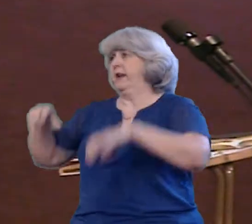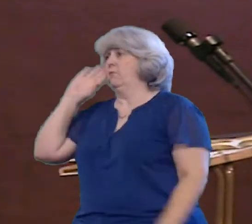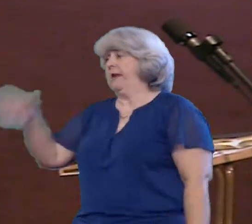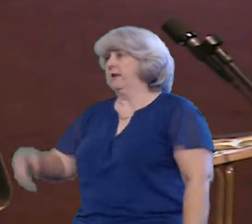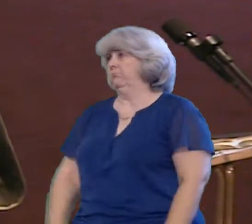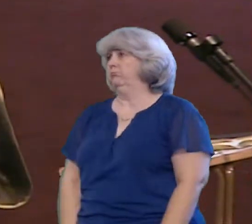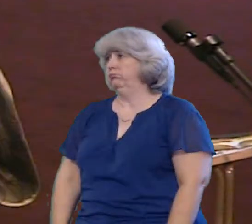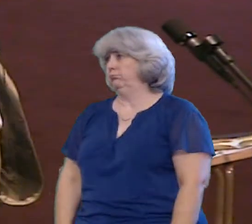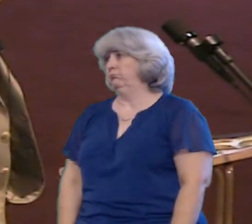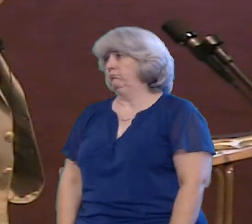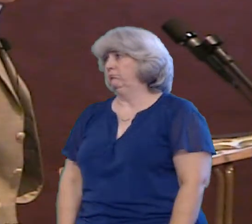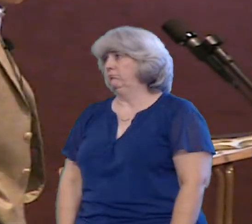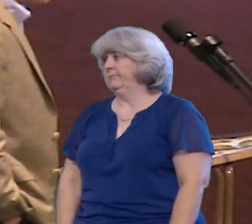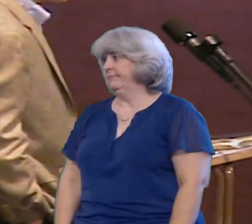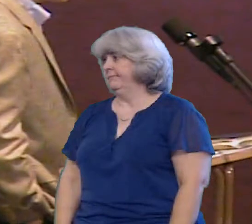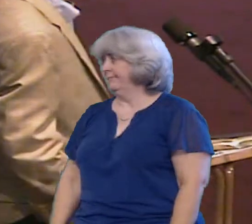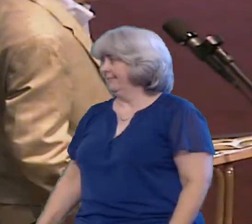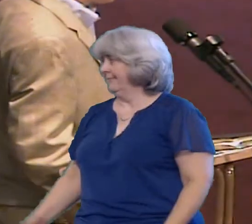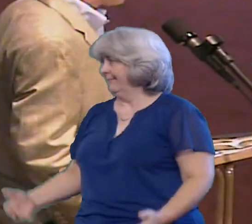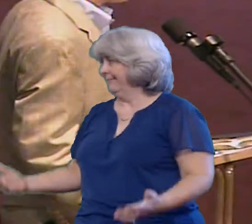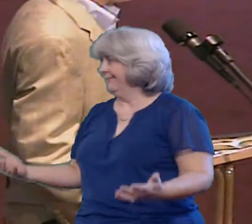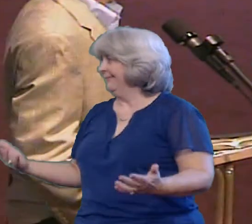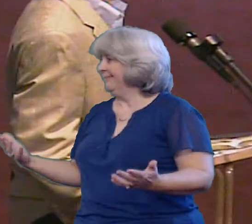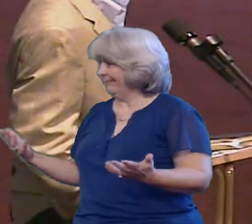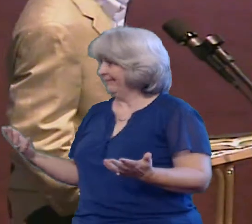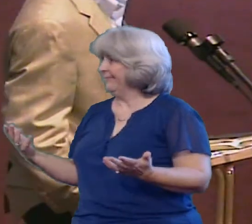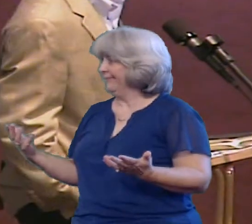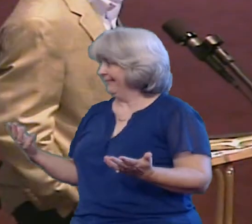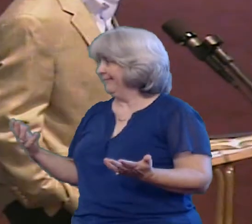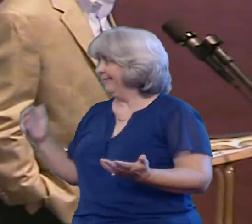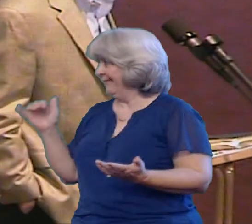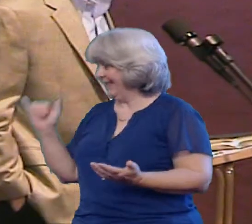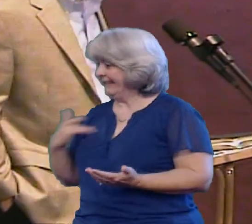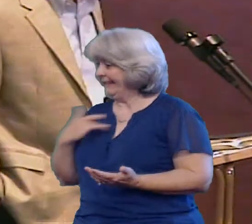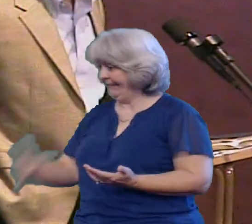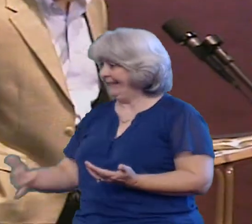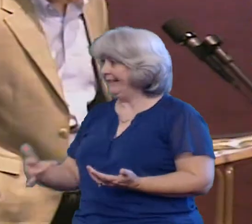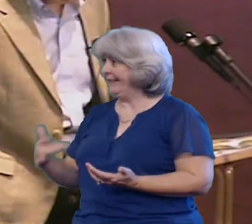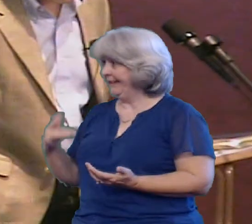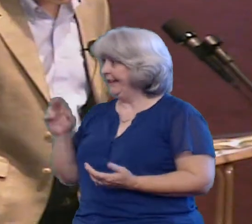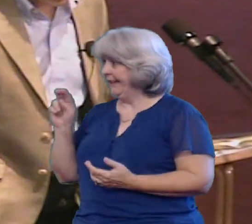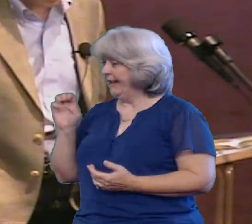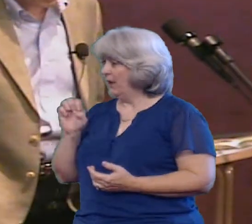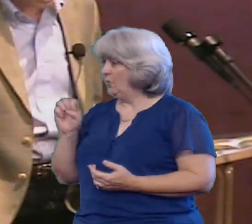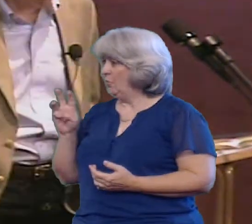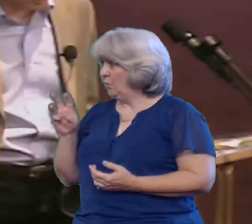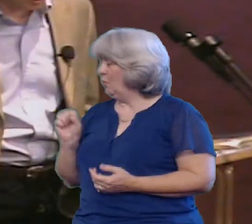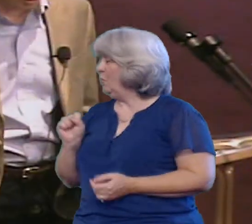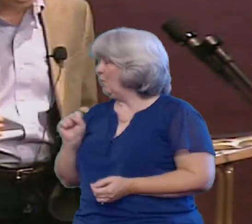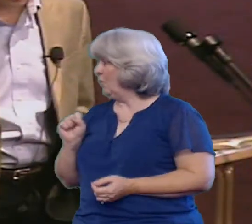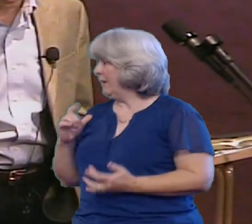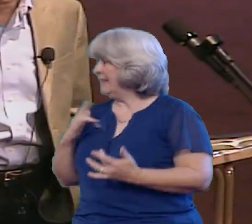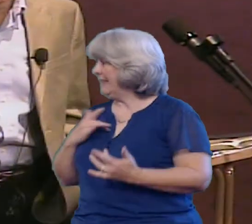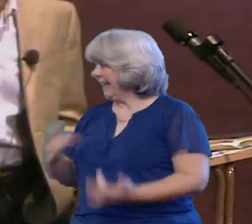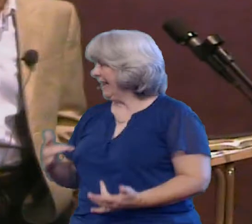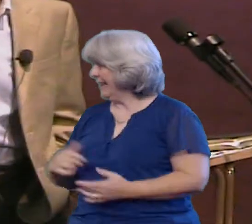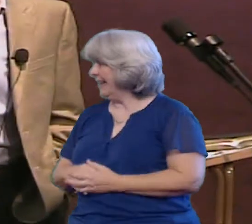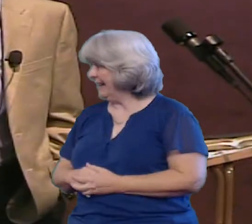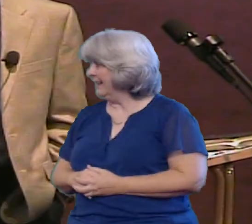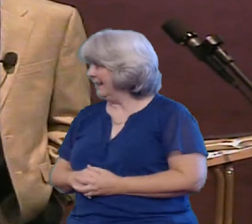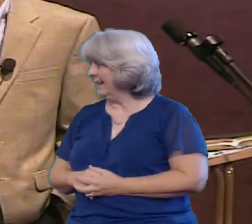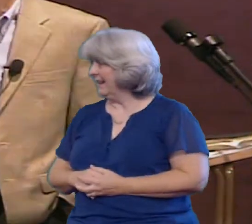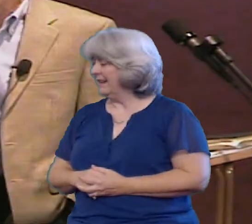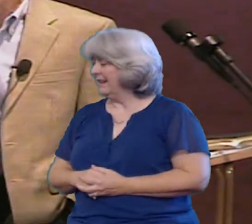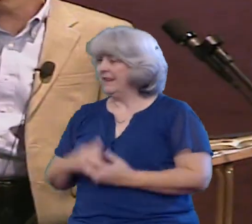And I truly believe that's about the extent of news most of the time I find it hard sometimes that we turn into these these